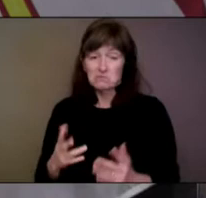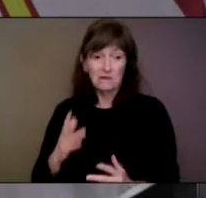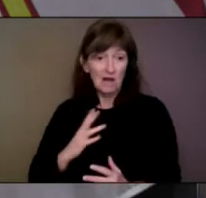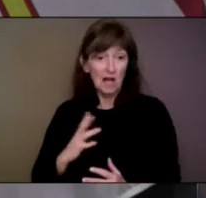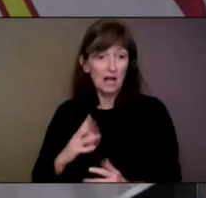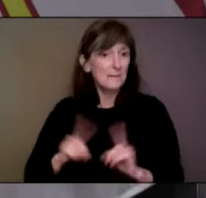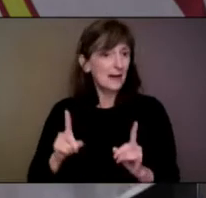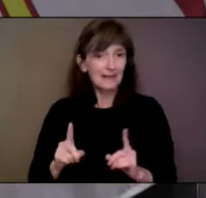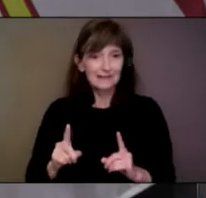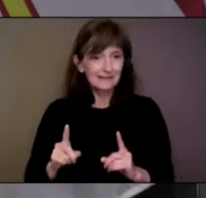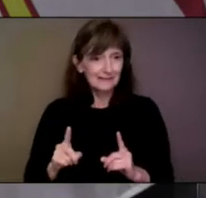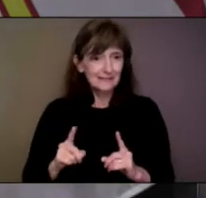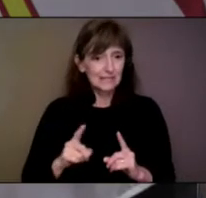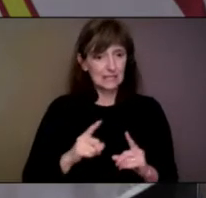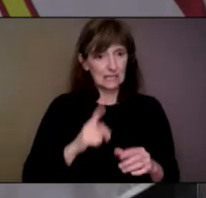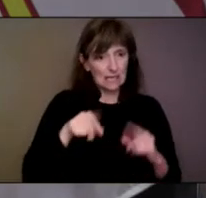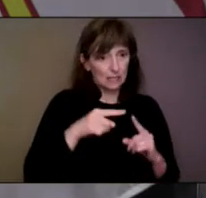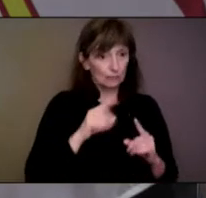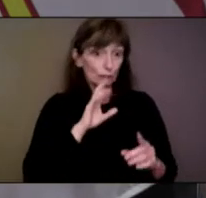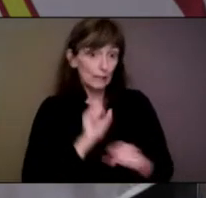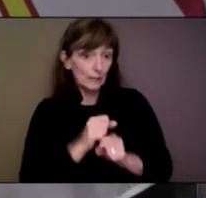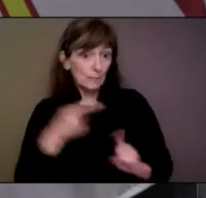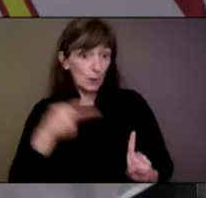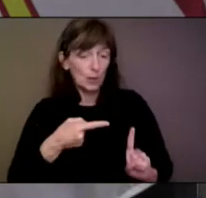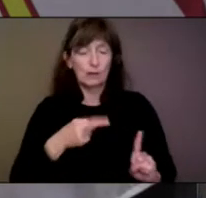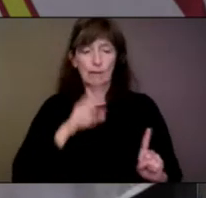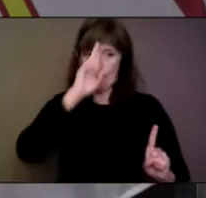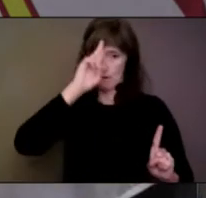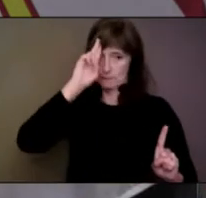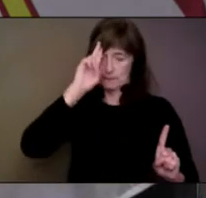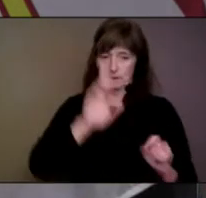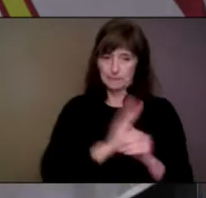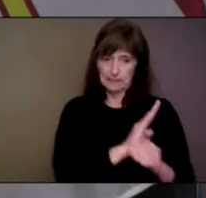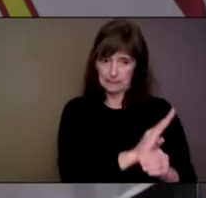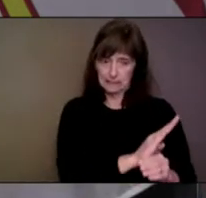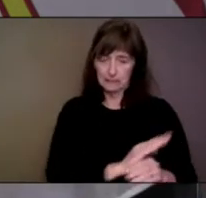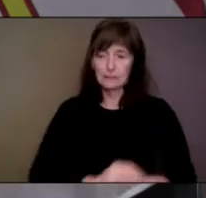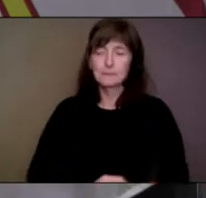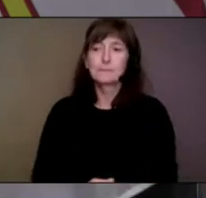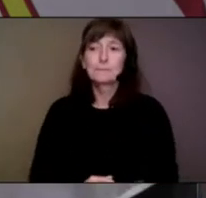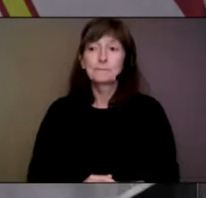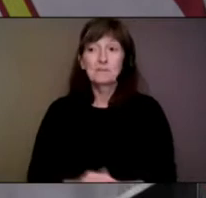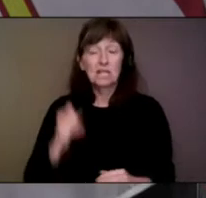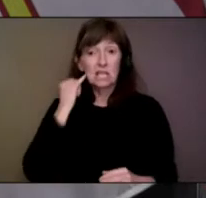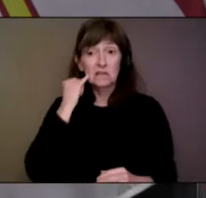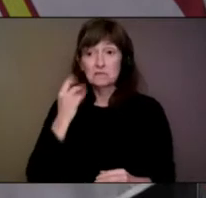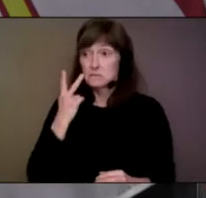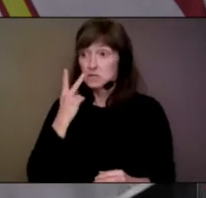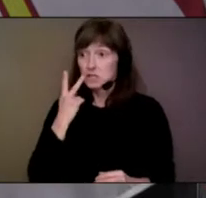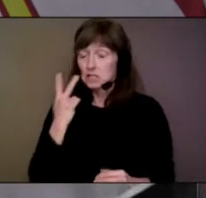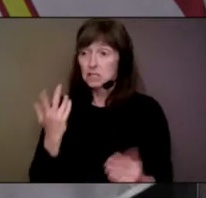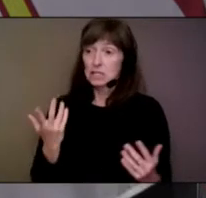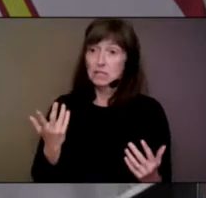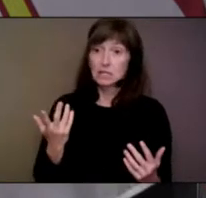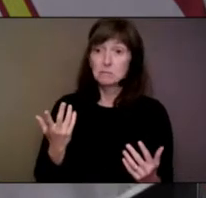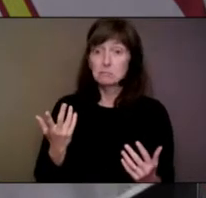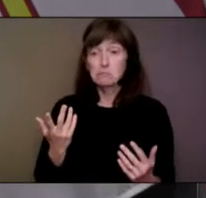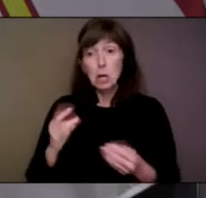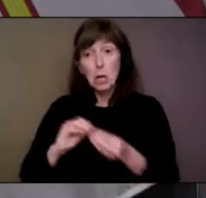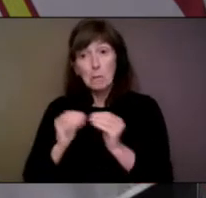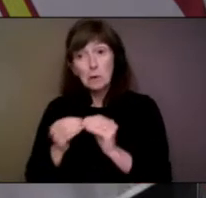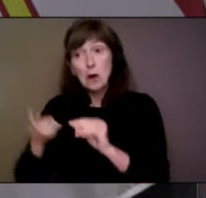has impacted that and so we don't see as much in the way of severe disease,